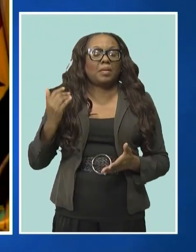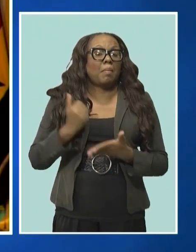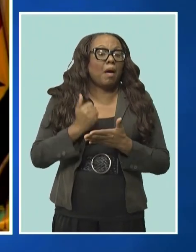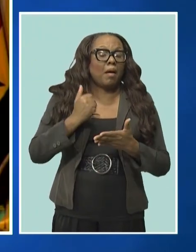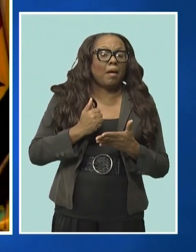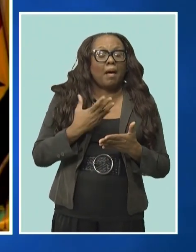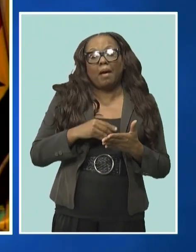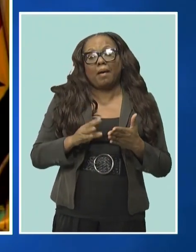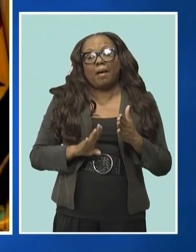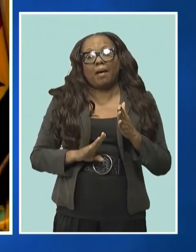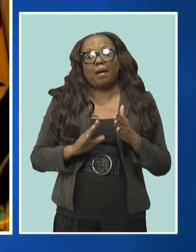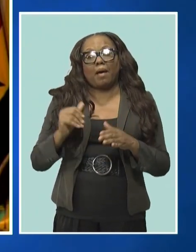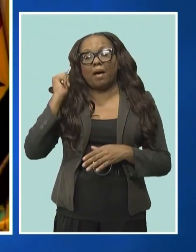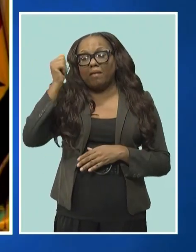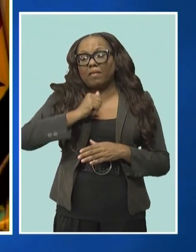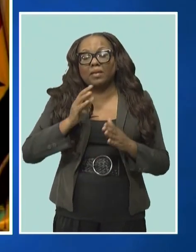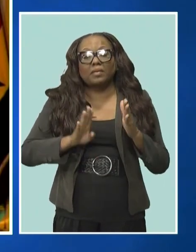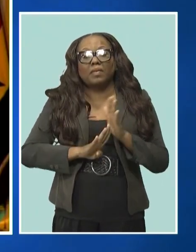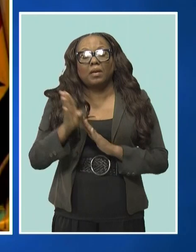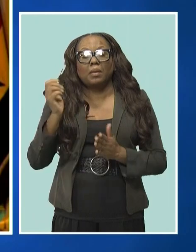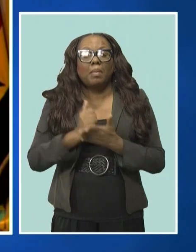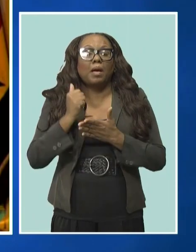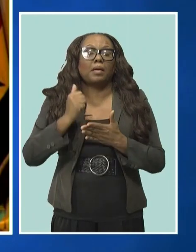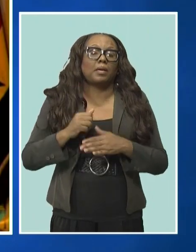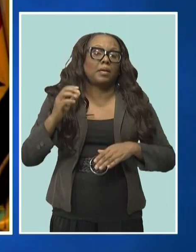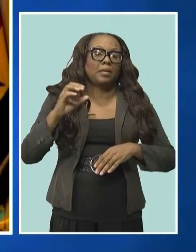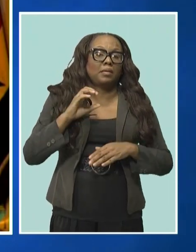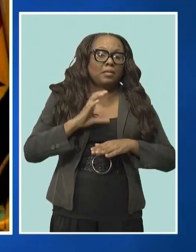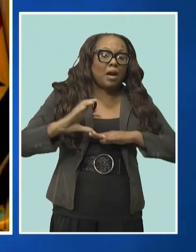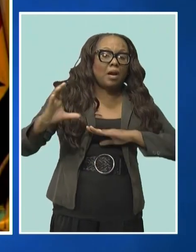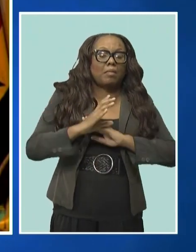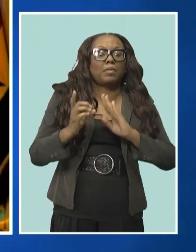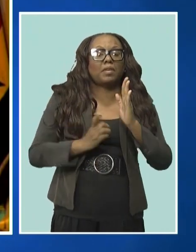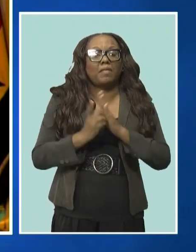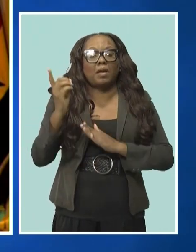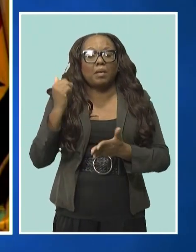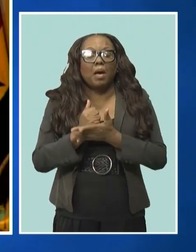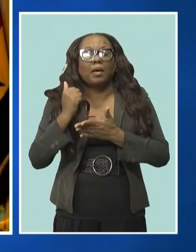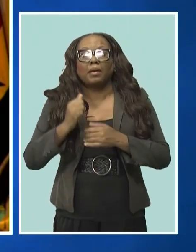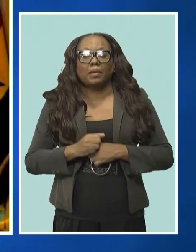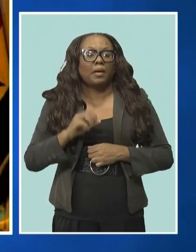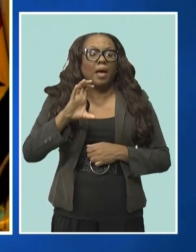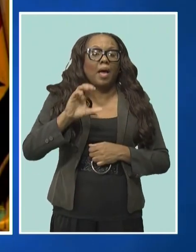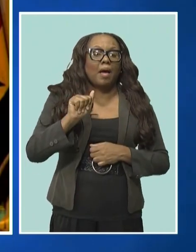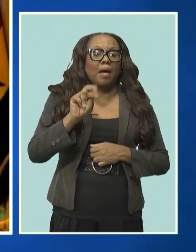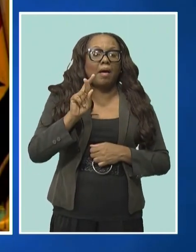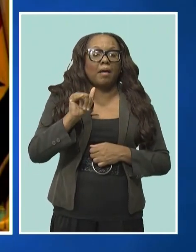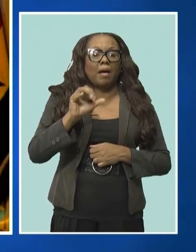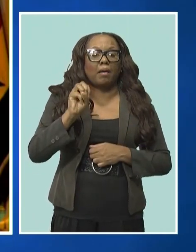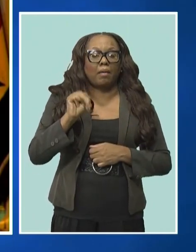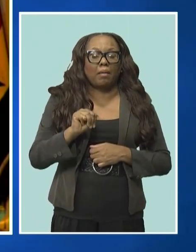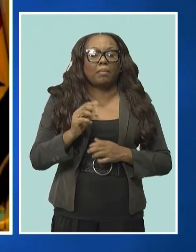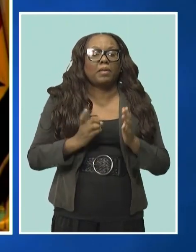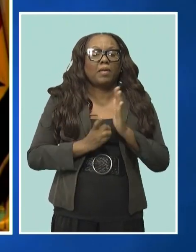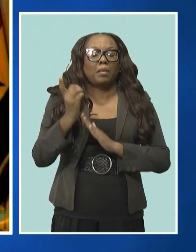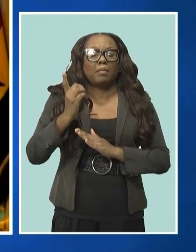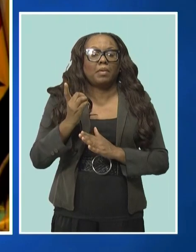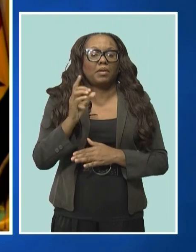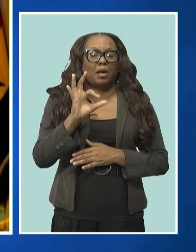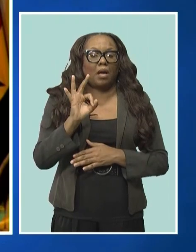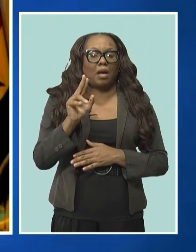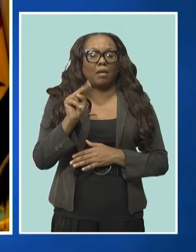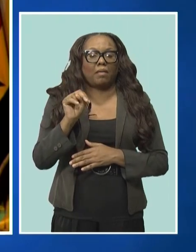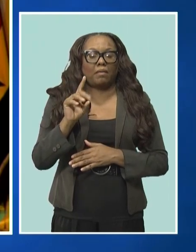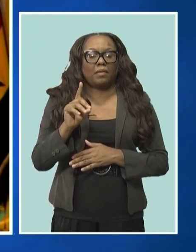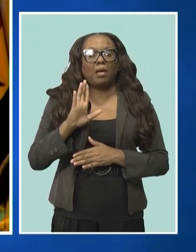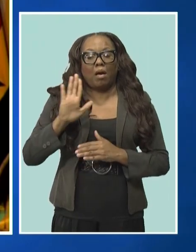-Im Bank, the Caribbean Development Bank, the CARICOM Development Fund have a duty to